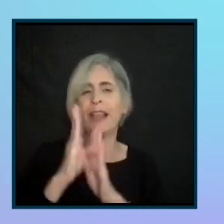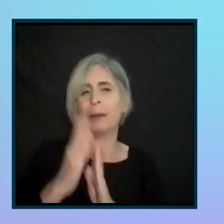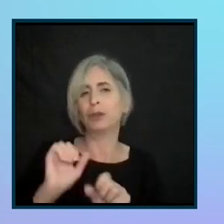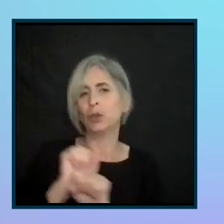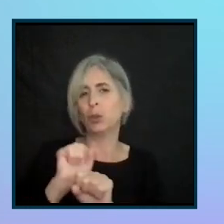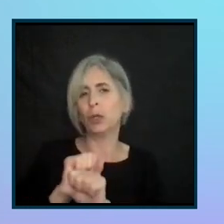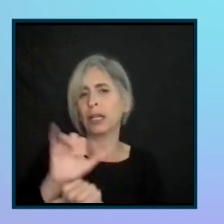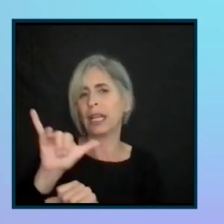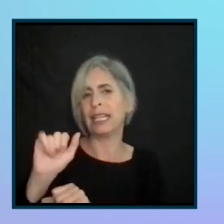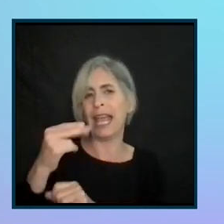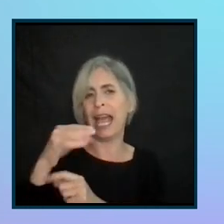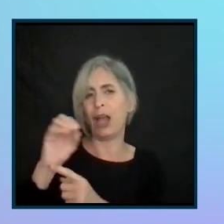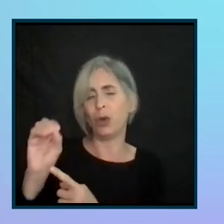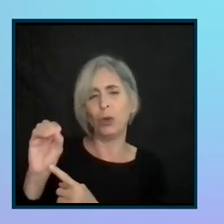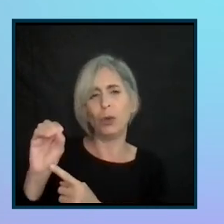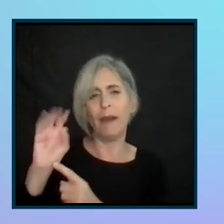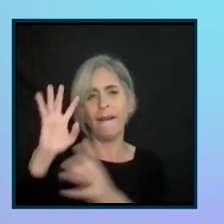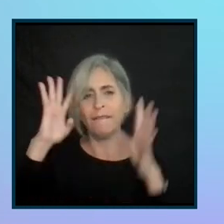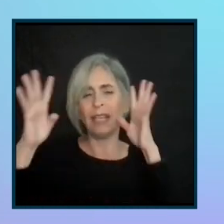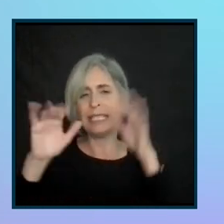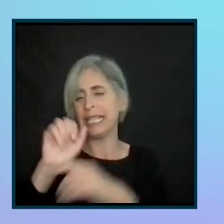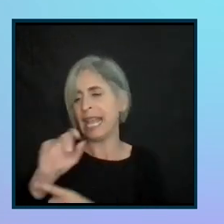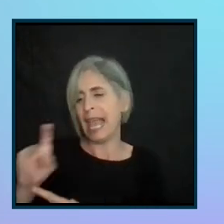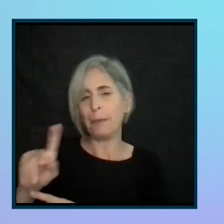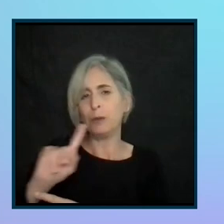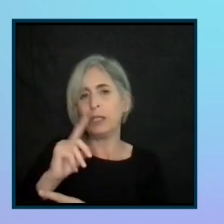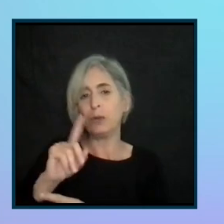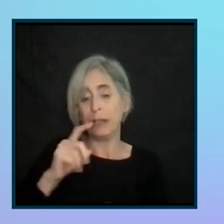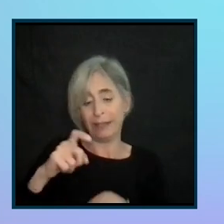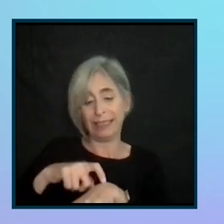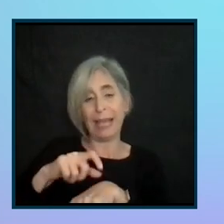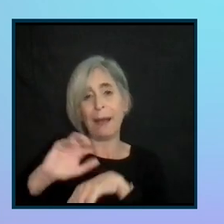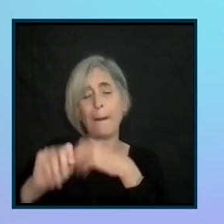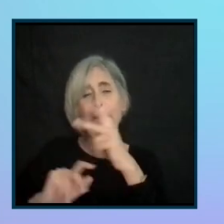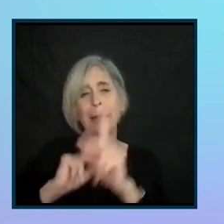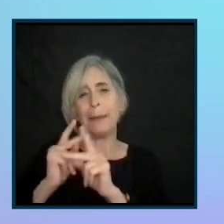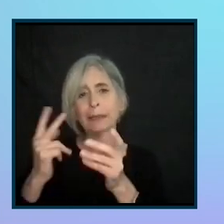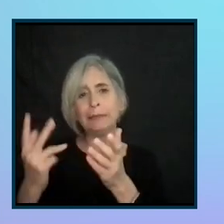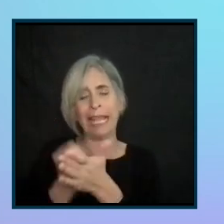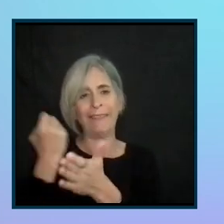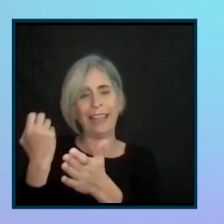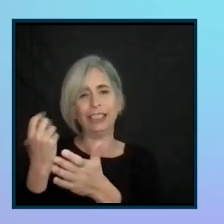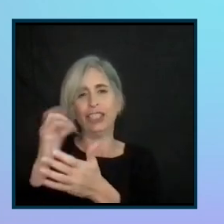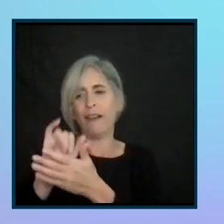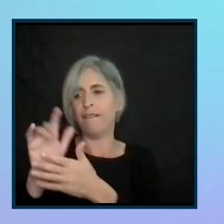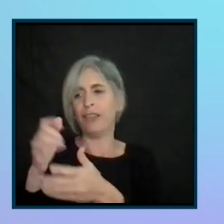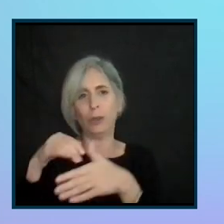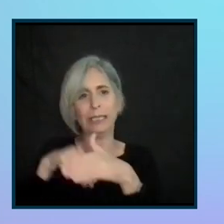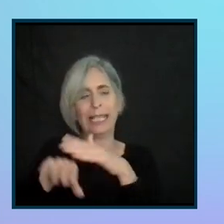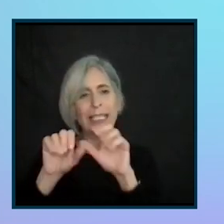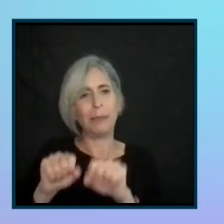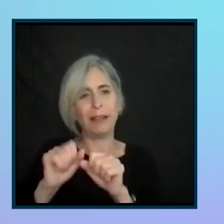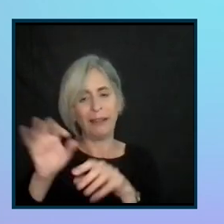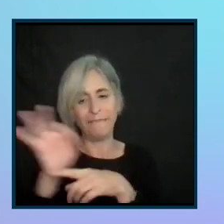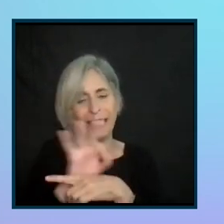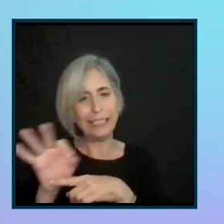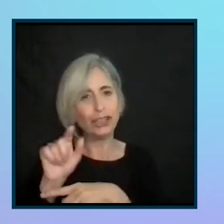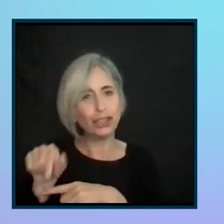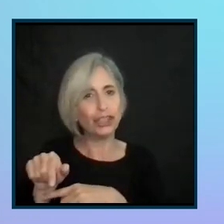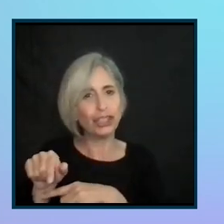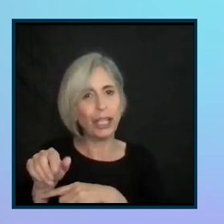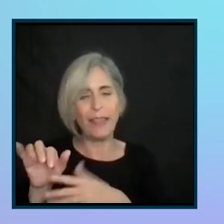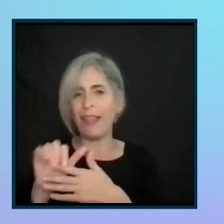on the Yahoo Fantasy app to get to see in real time how people take advantage of these accessibility features that